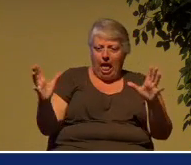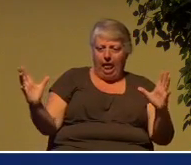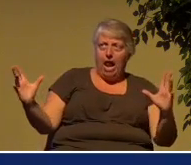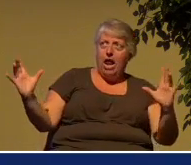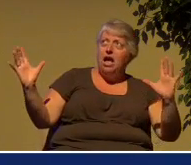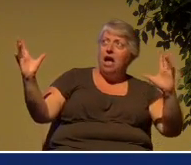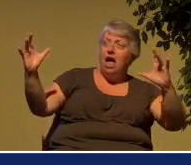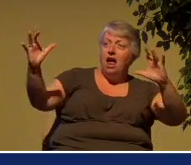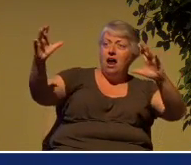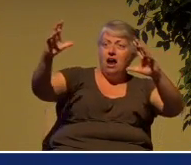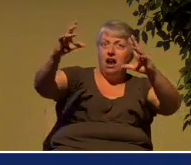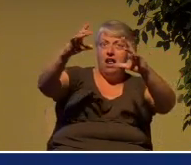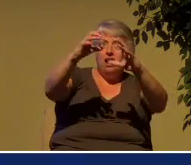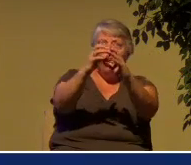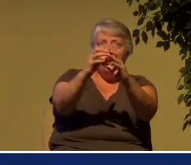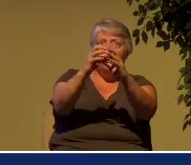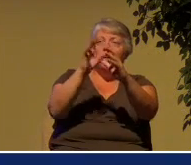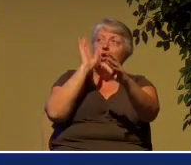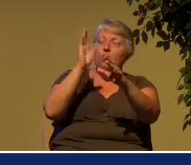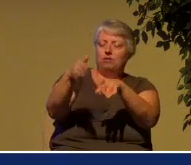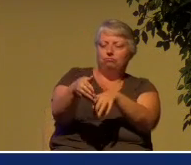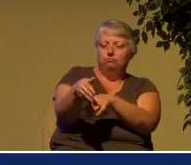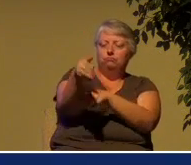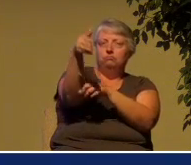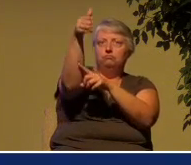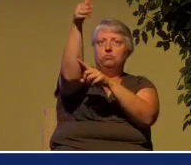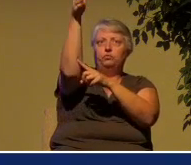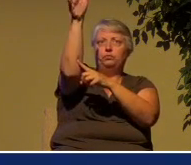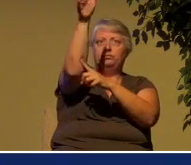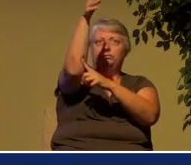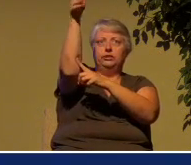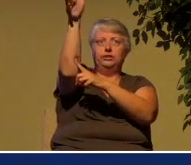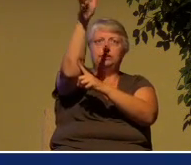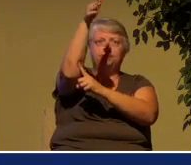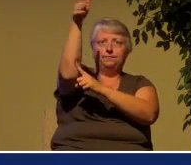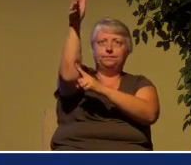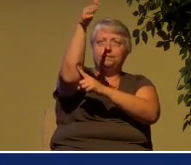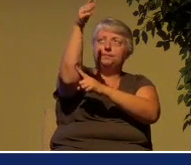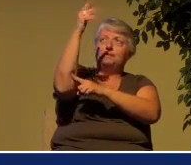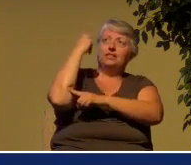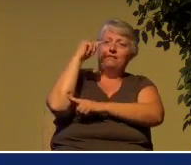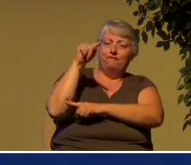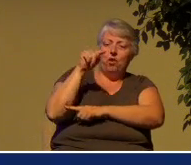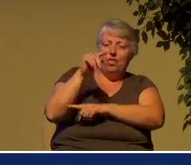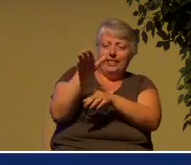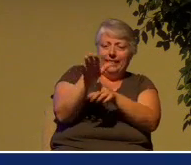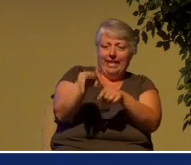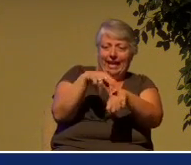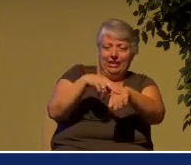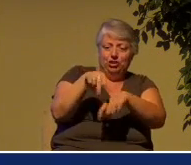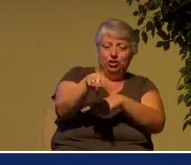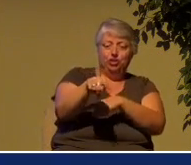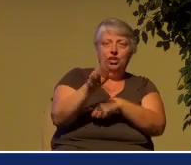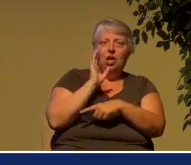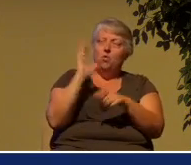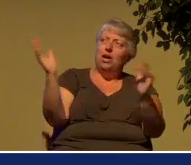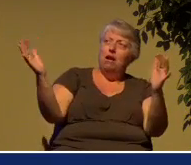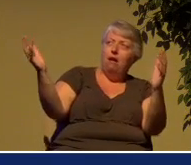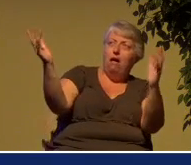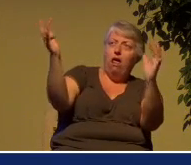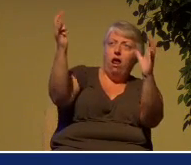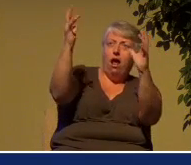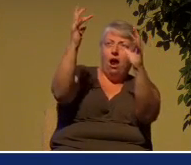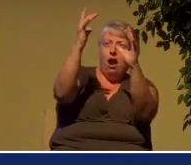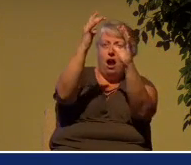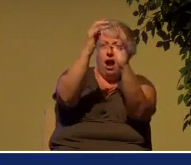He will raise a banner for the nations and gather the exiles of Israel and gather will assemble the scattered